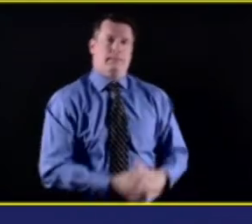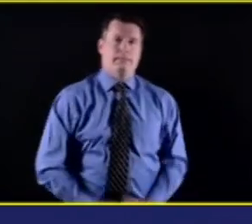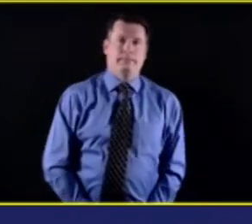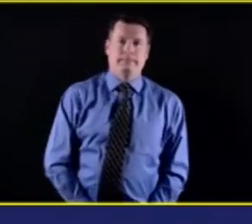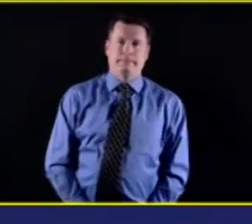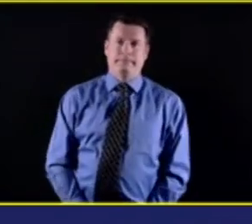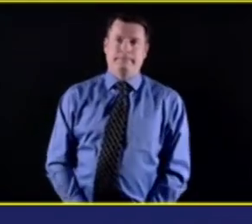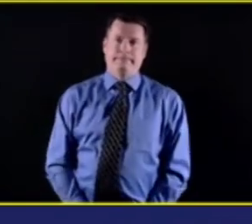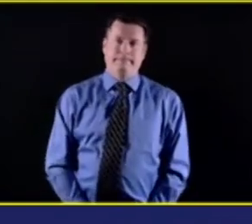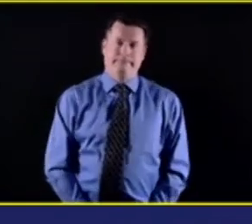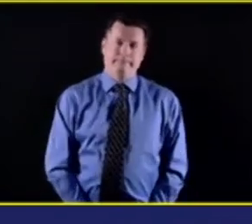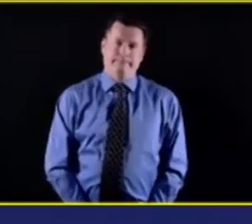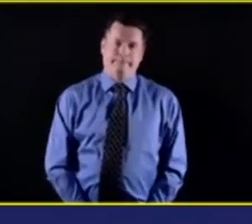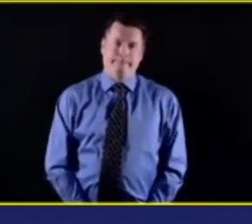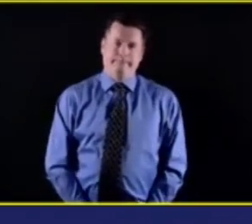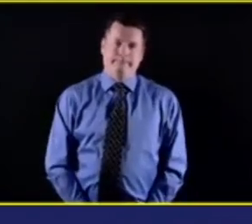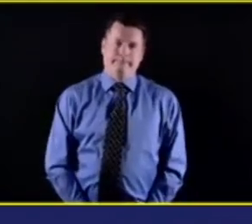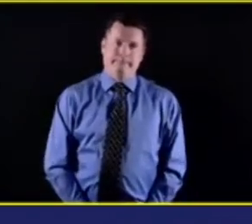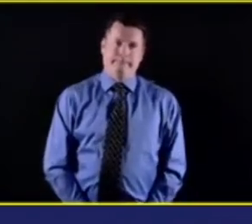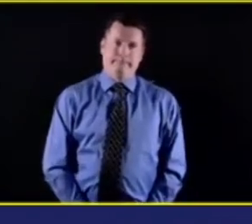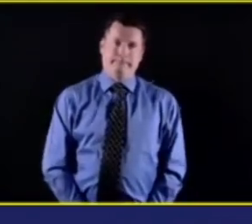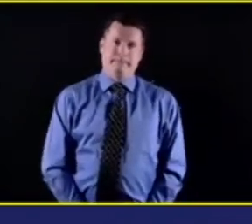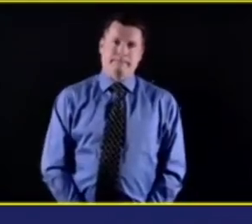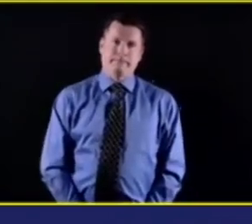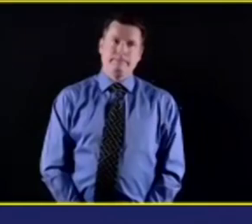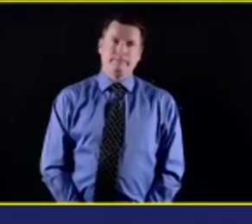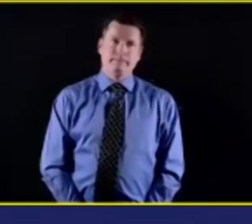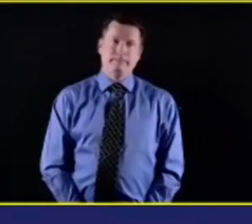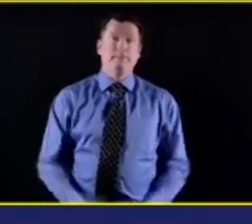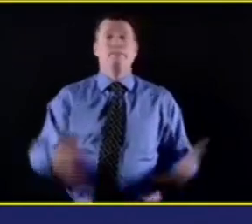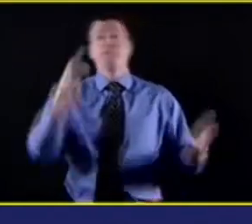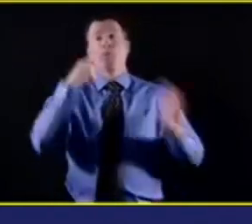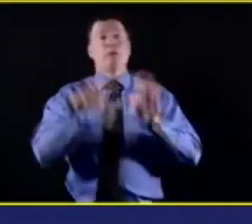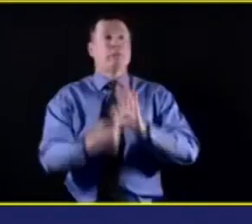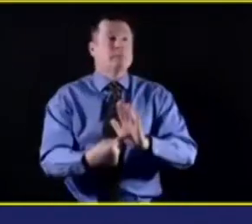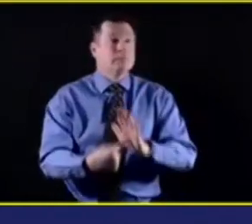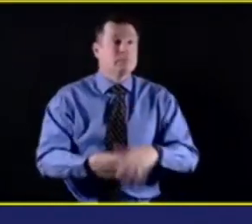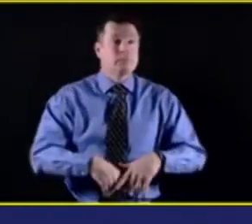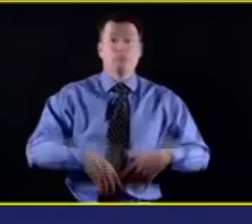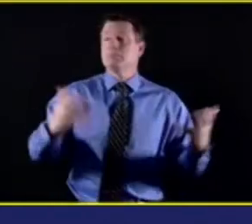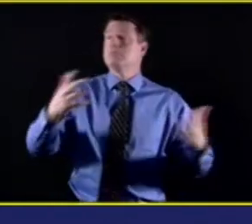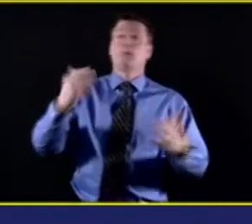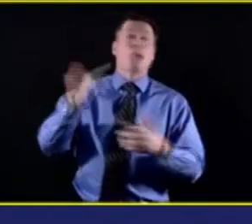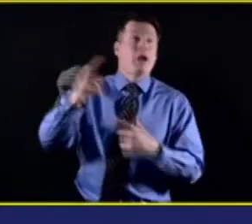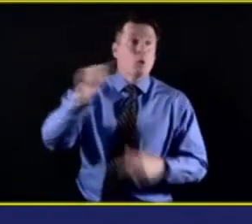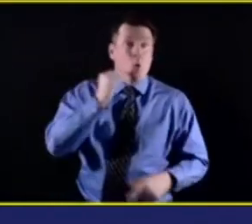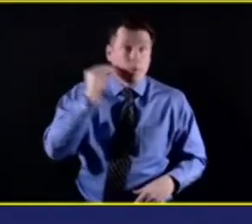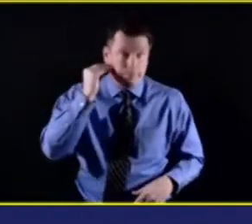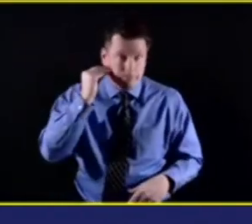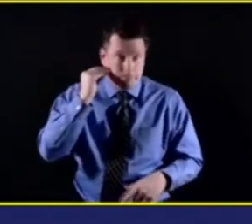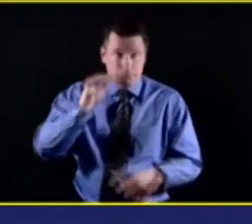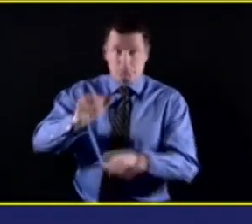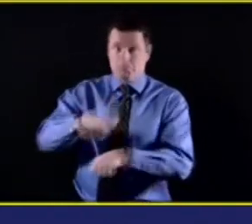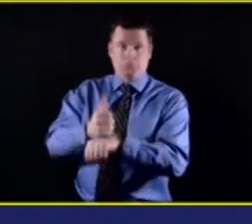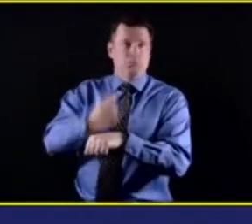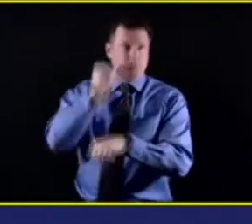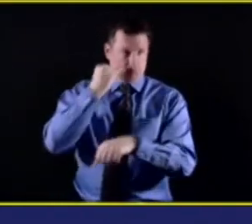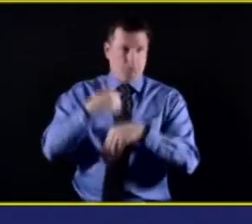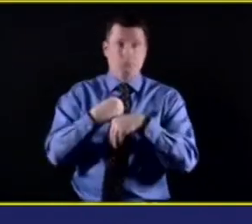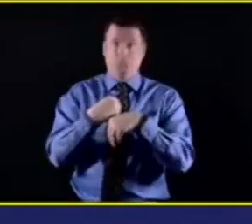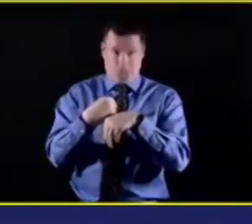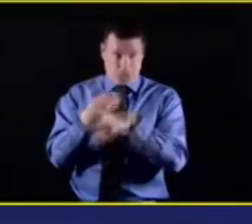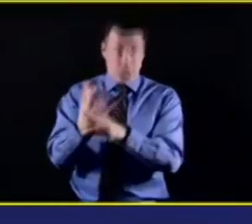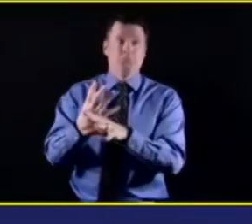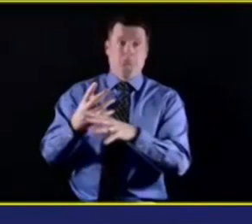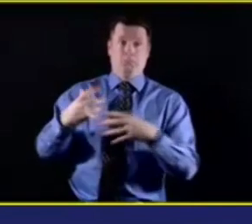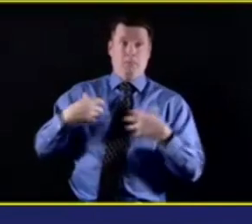So that can be like someone's home environment, right? Like how accessible really is doing telehealth with them is really important. And they've